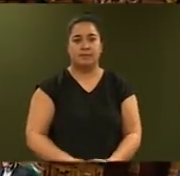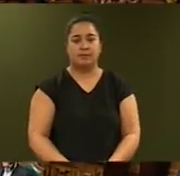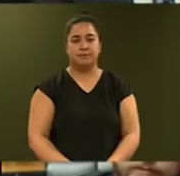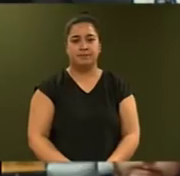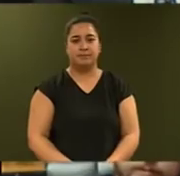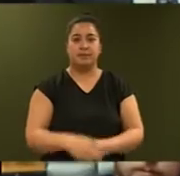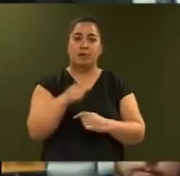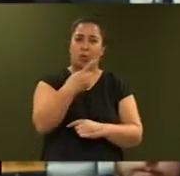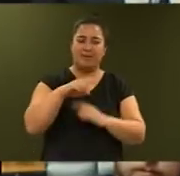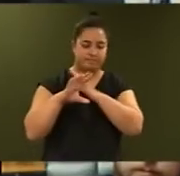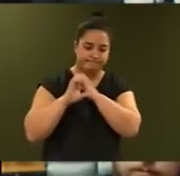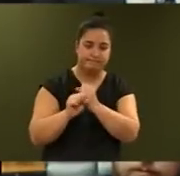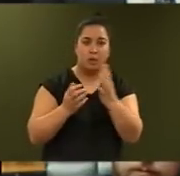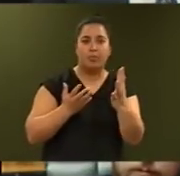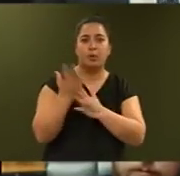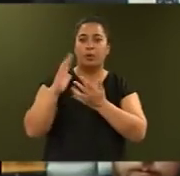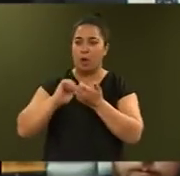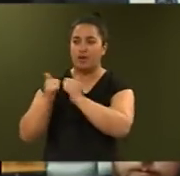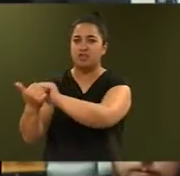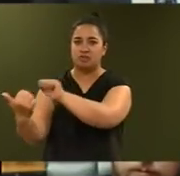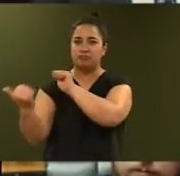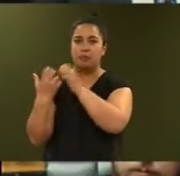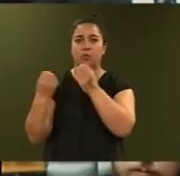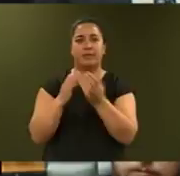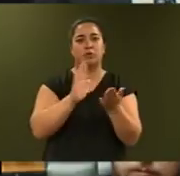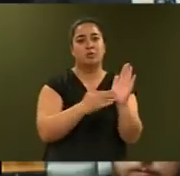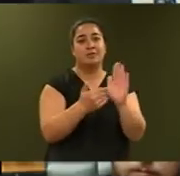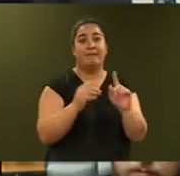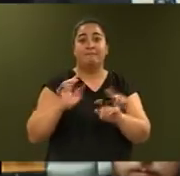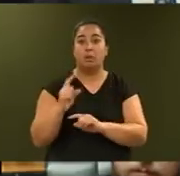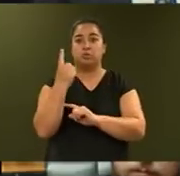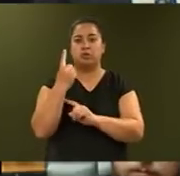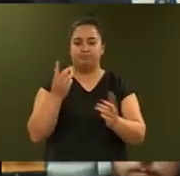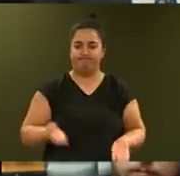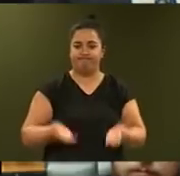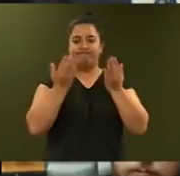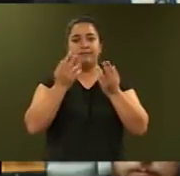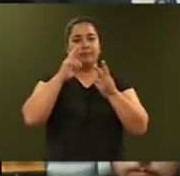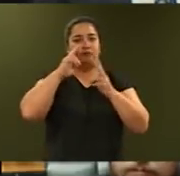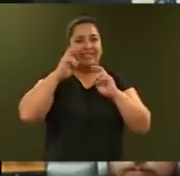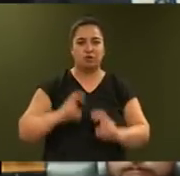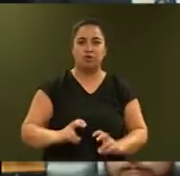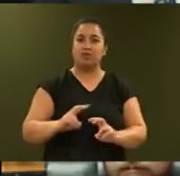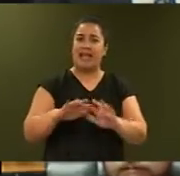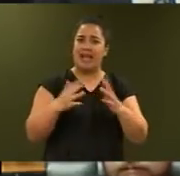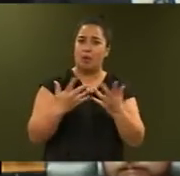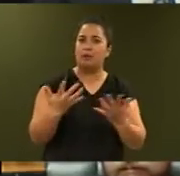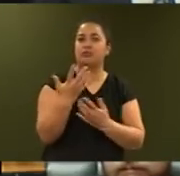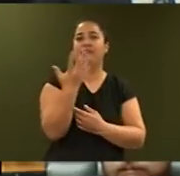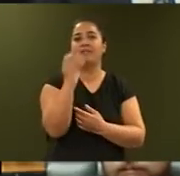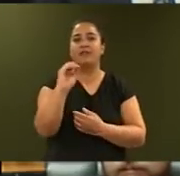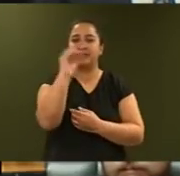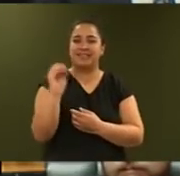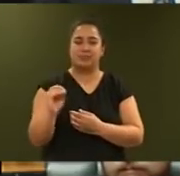We have committed through the coalition agreement with New Zealand First to lifting our research and development spending as a country by 50% to 2